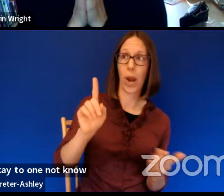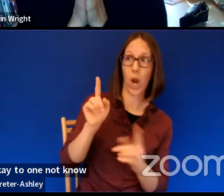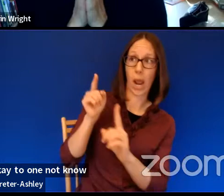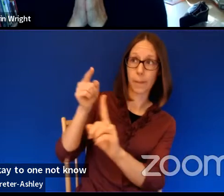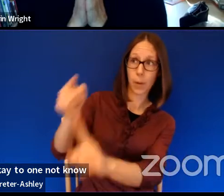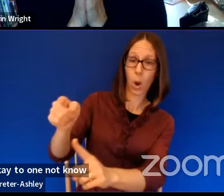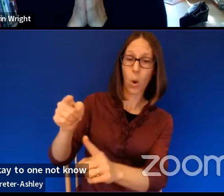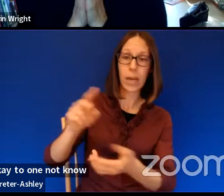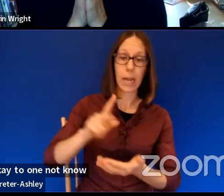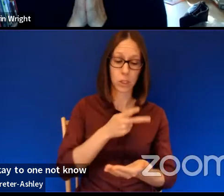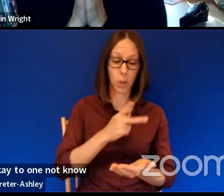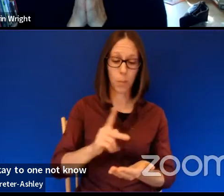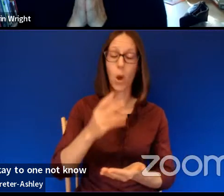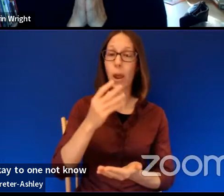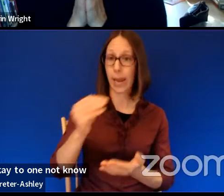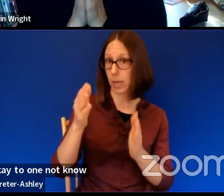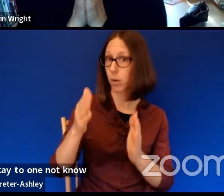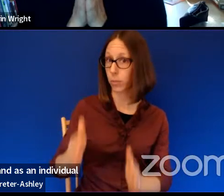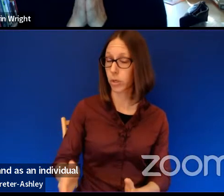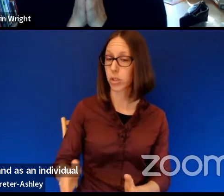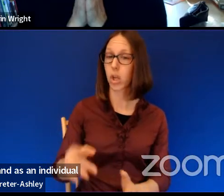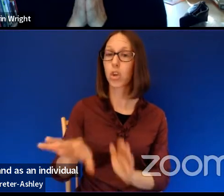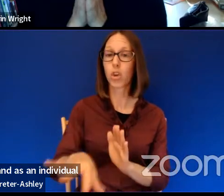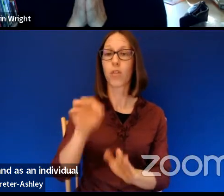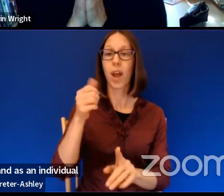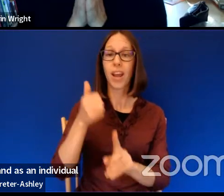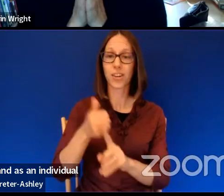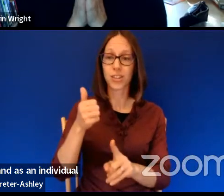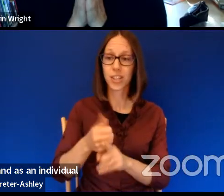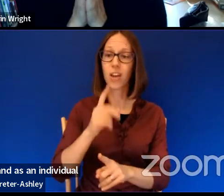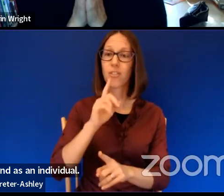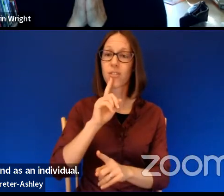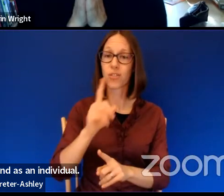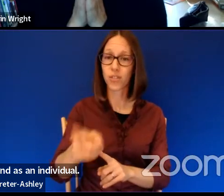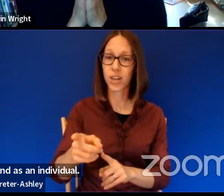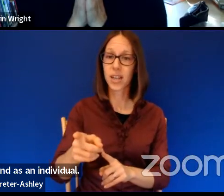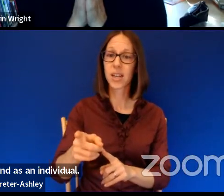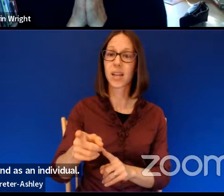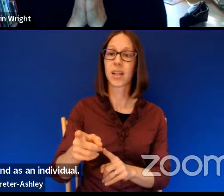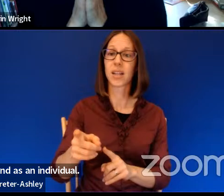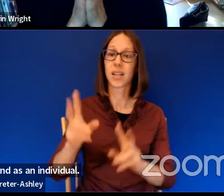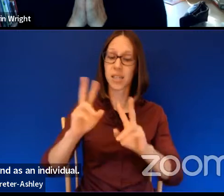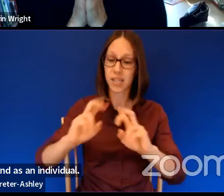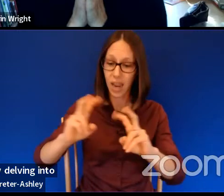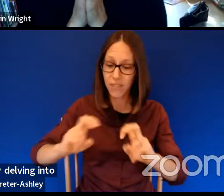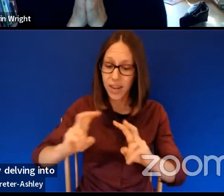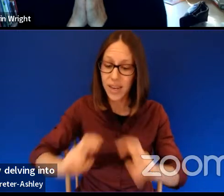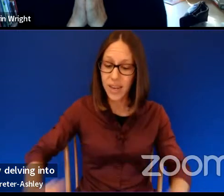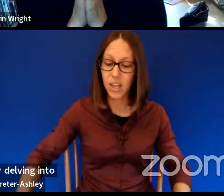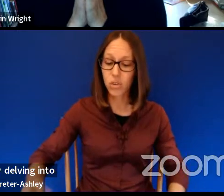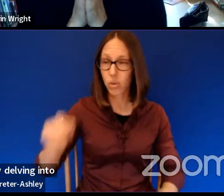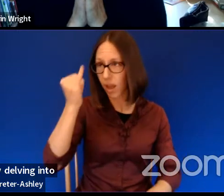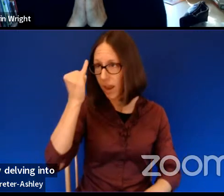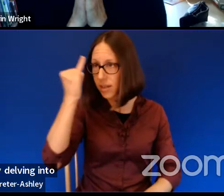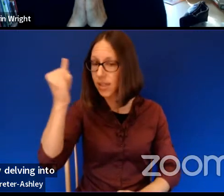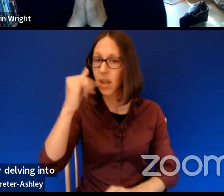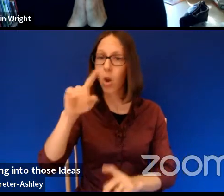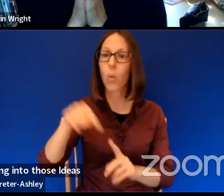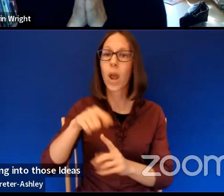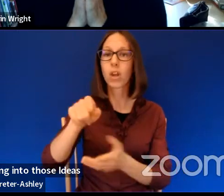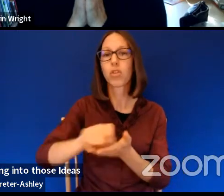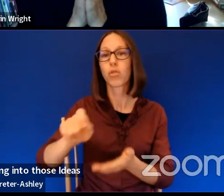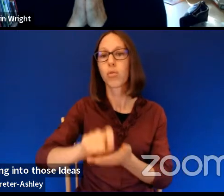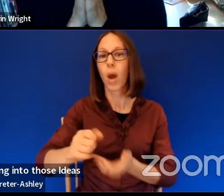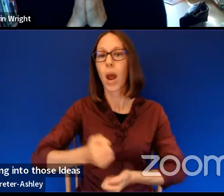as an individual? And do you find yourself really delving into, um, those ideas, um, when you're writing your